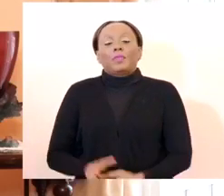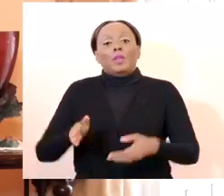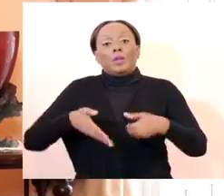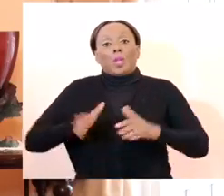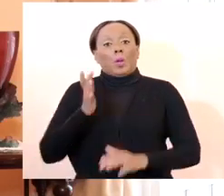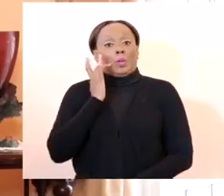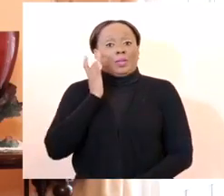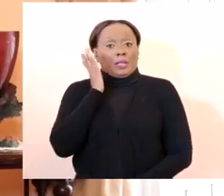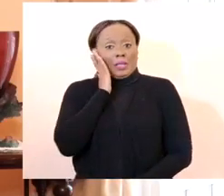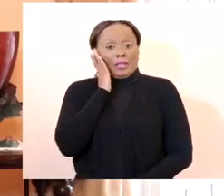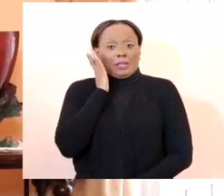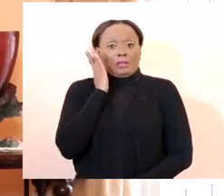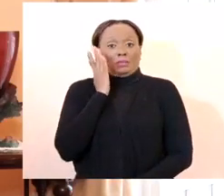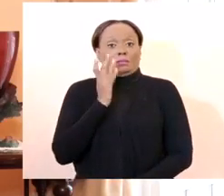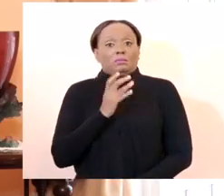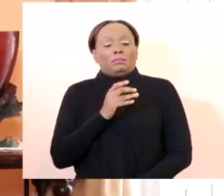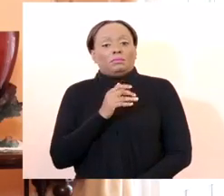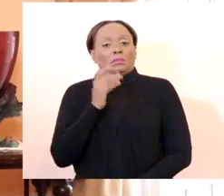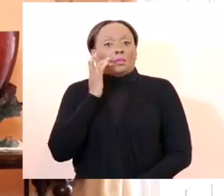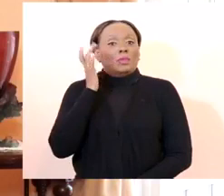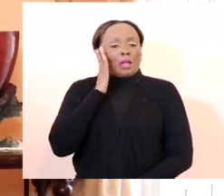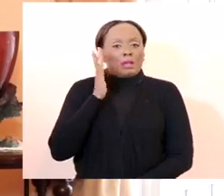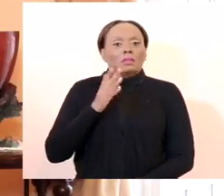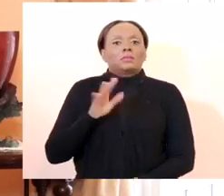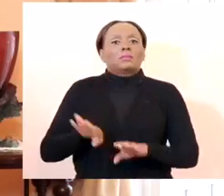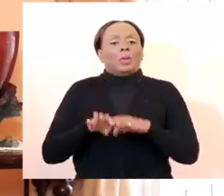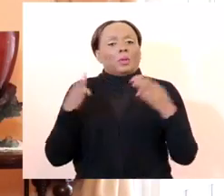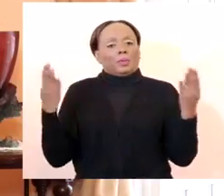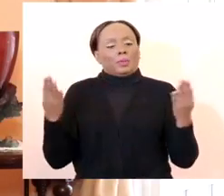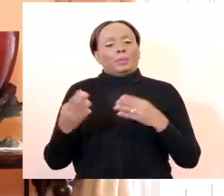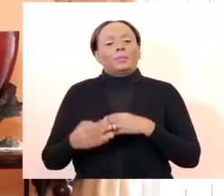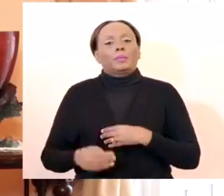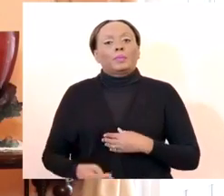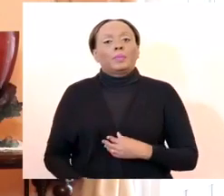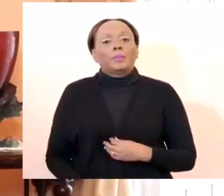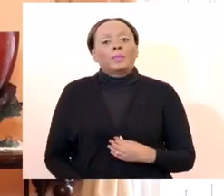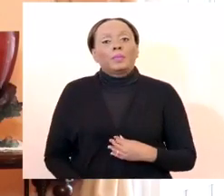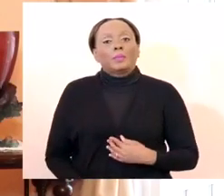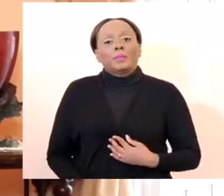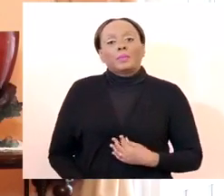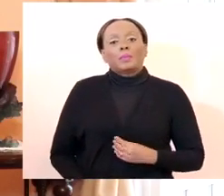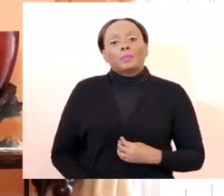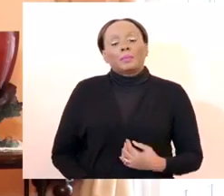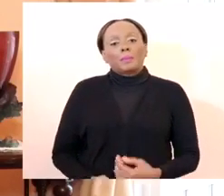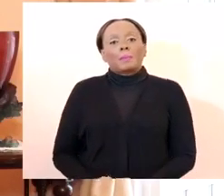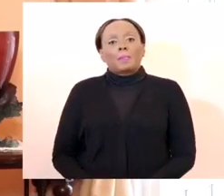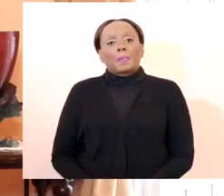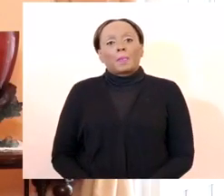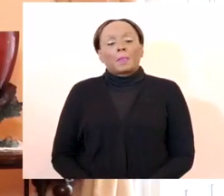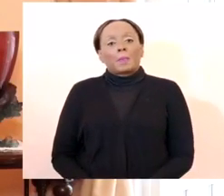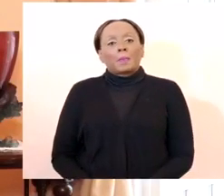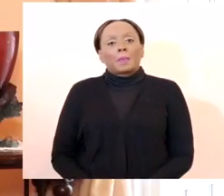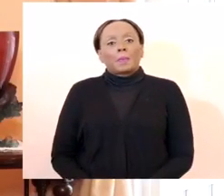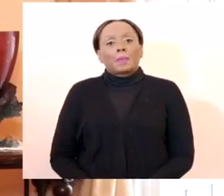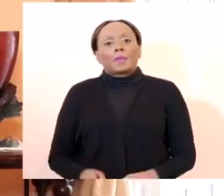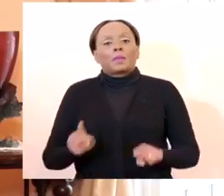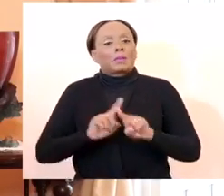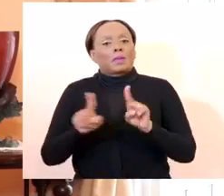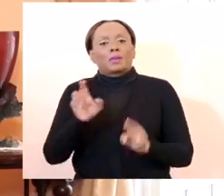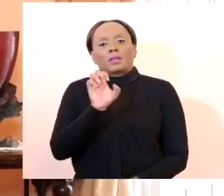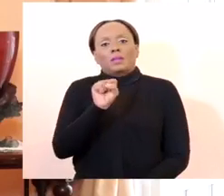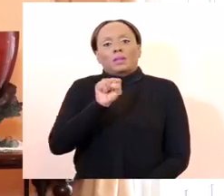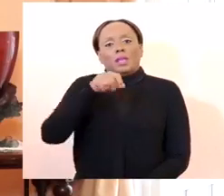other rental accommodations to operate. But they will not be allowed to operate gaming rooms, spas,